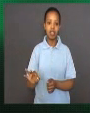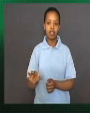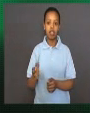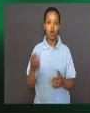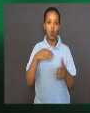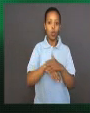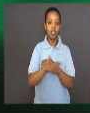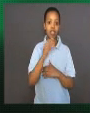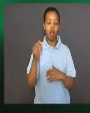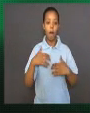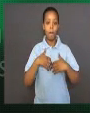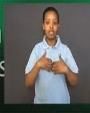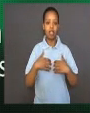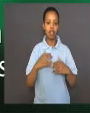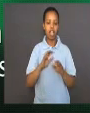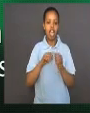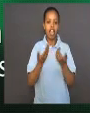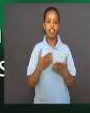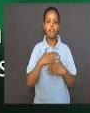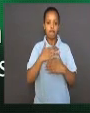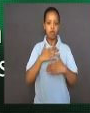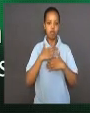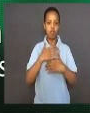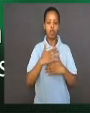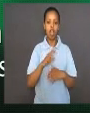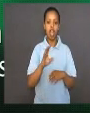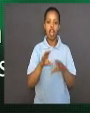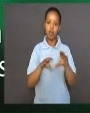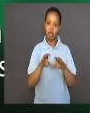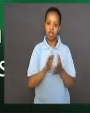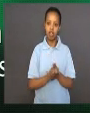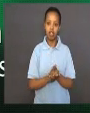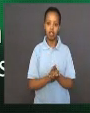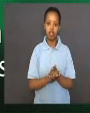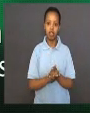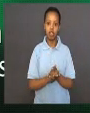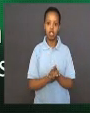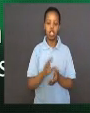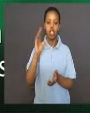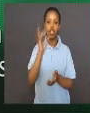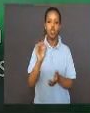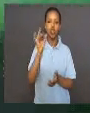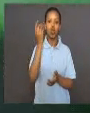and animals, and the need for chlorophyll.